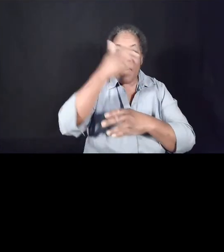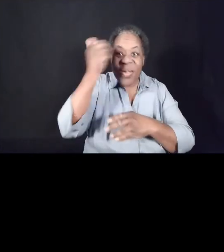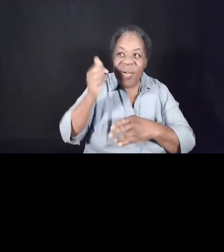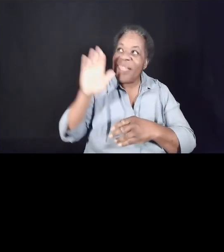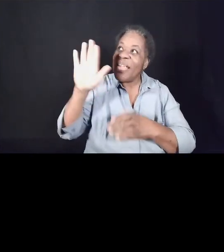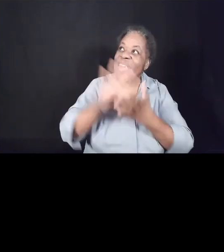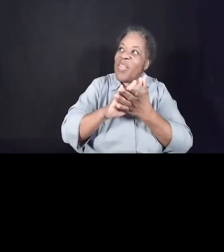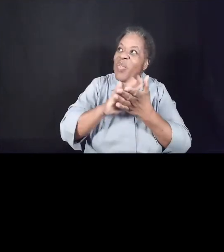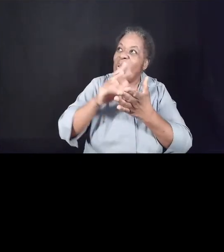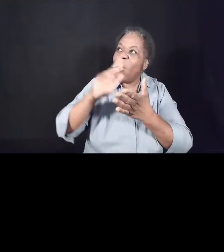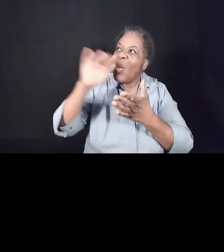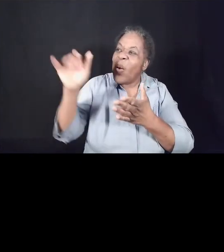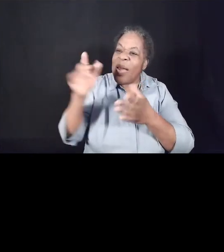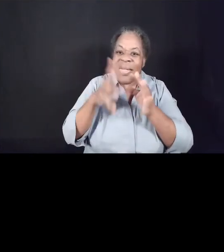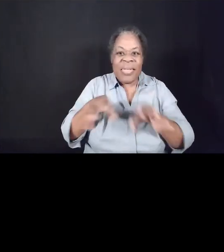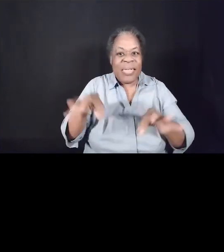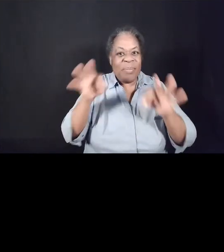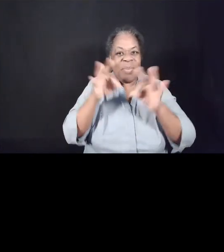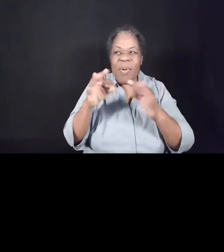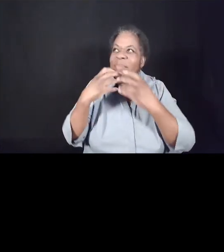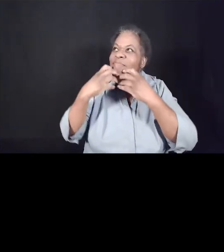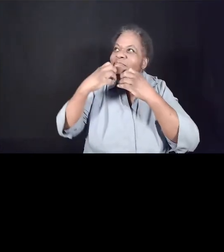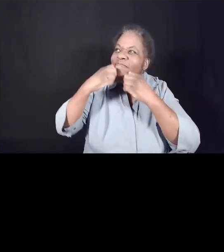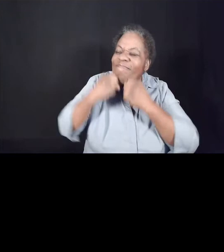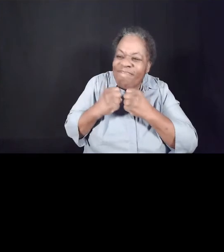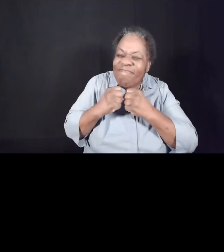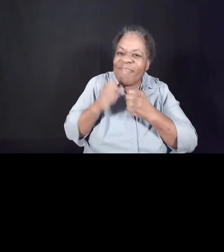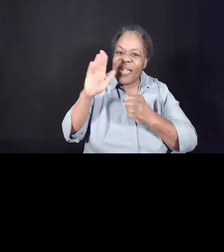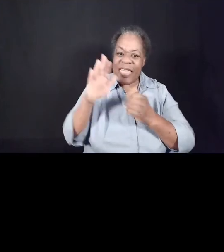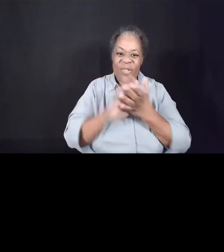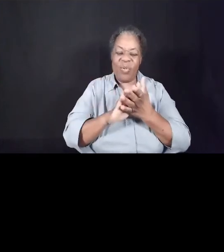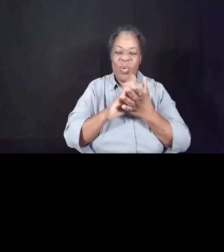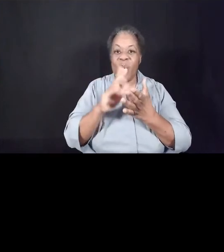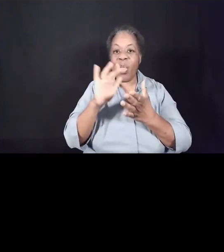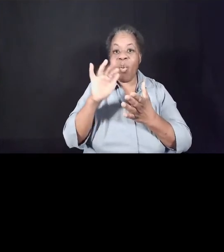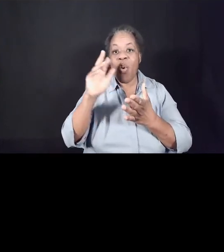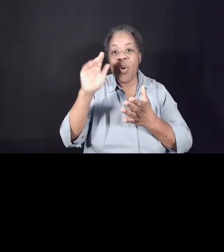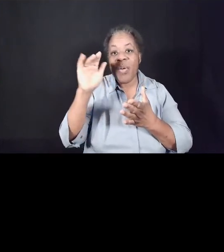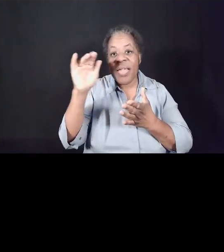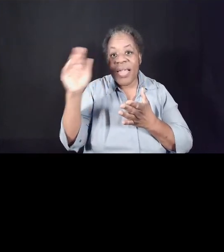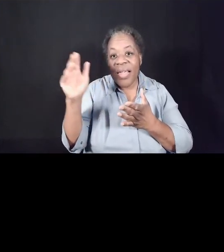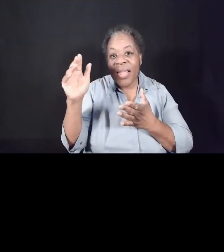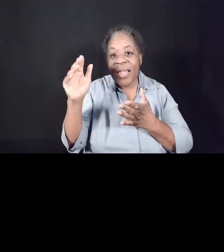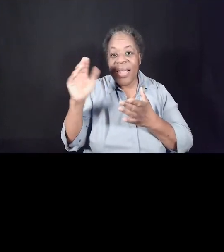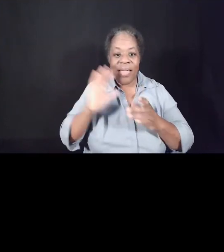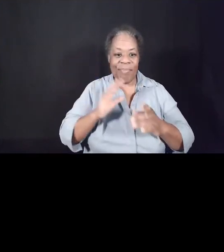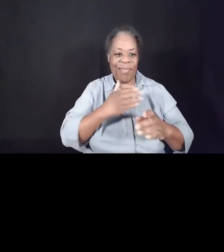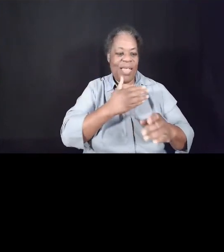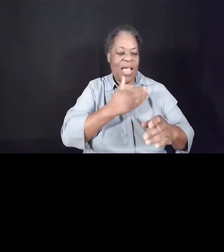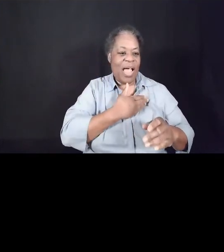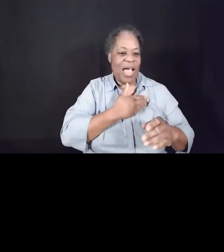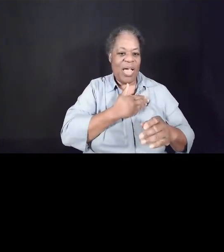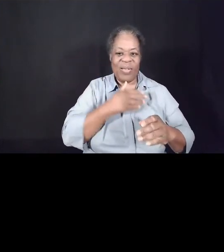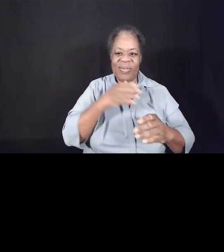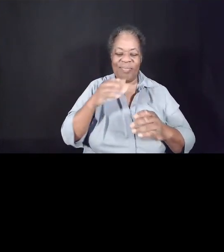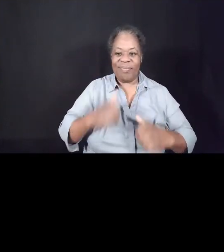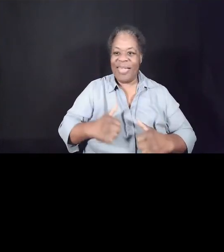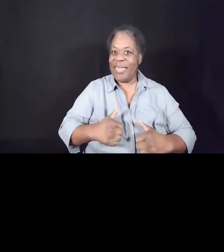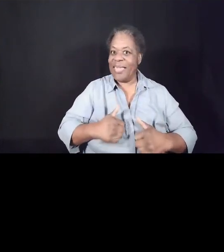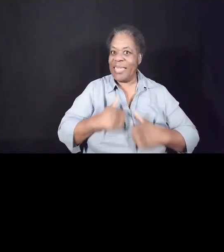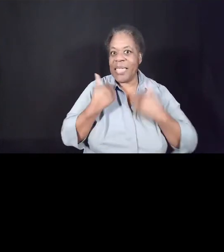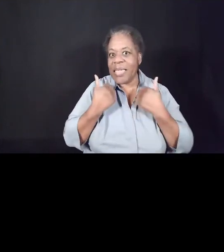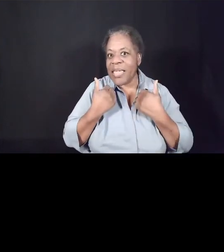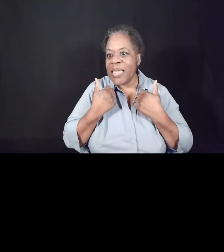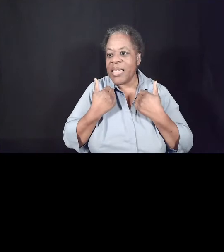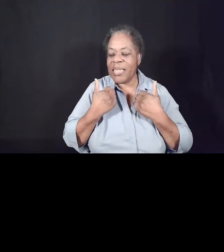and not just the glory of God being at stake, but even our very existence as a church,